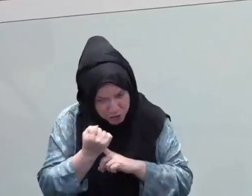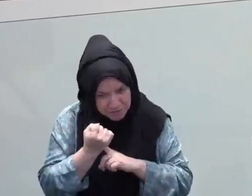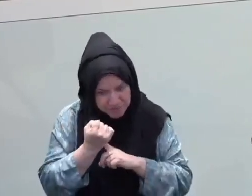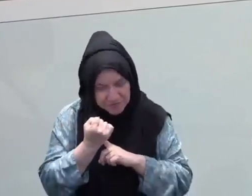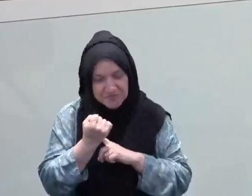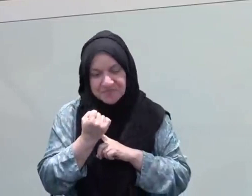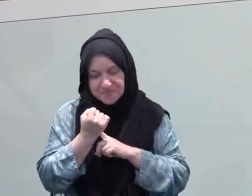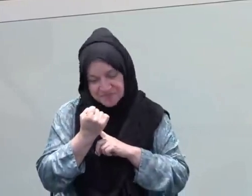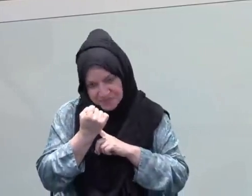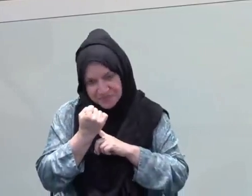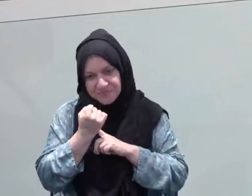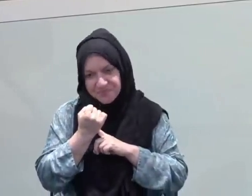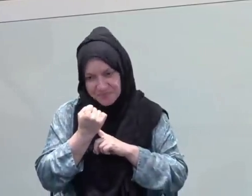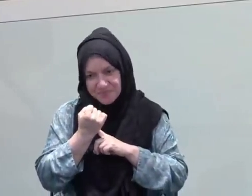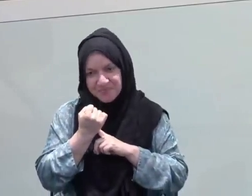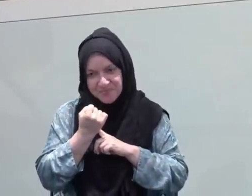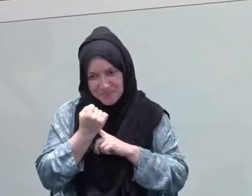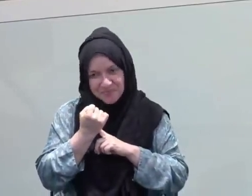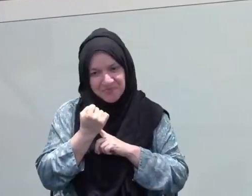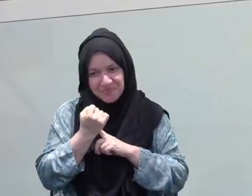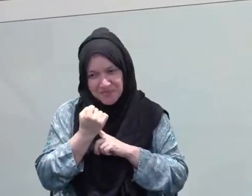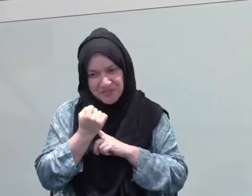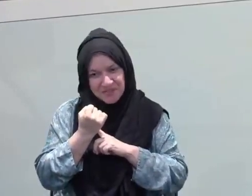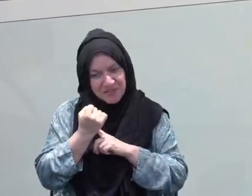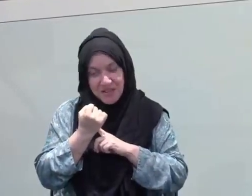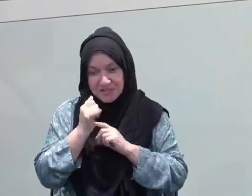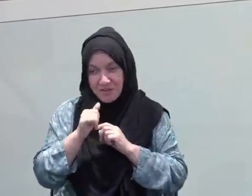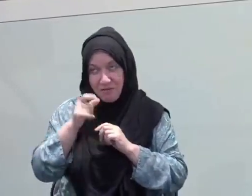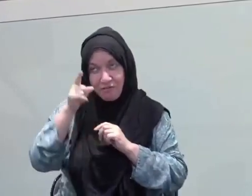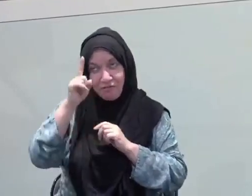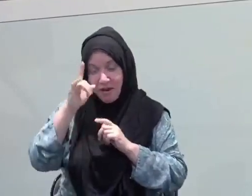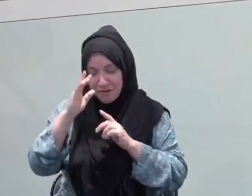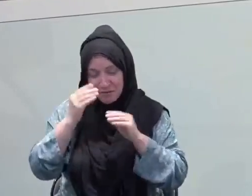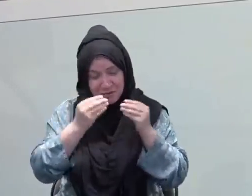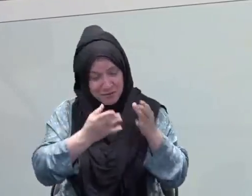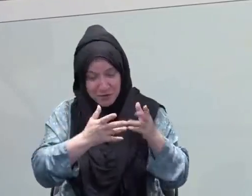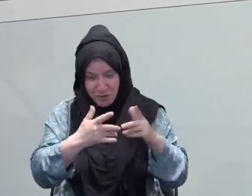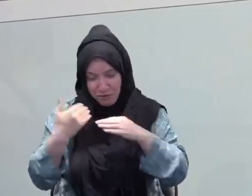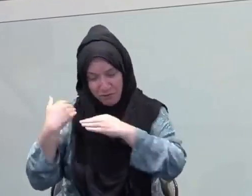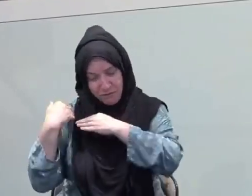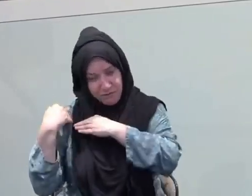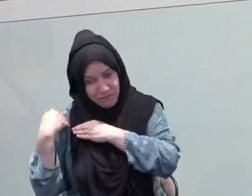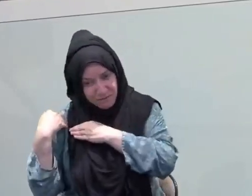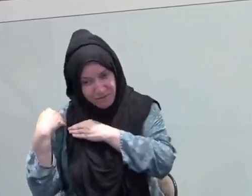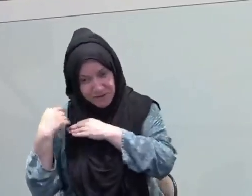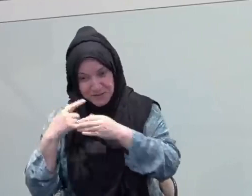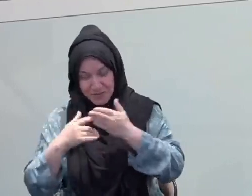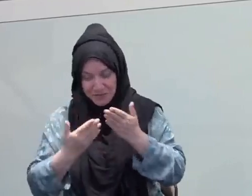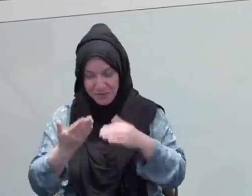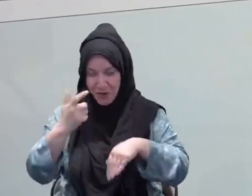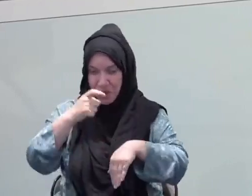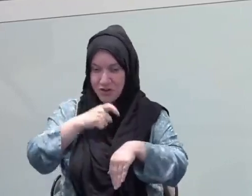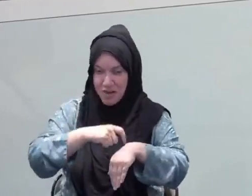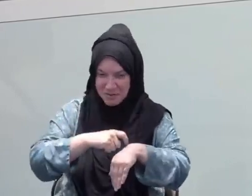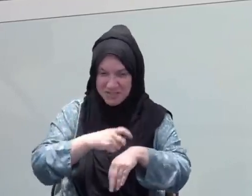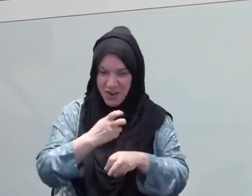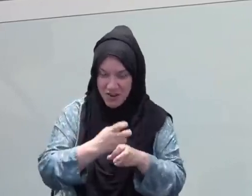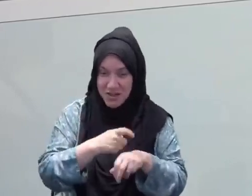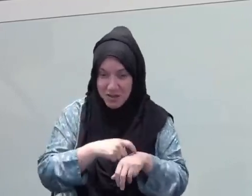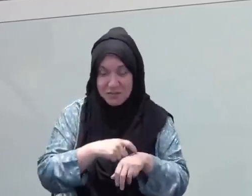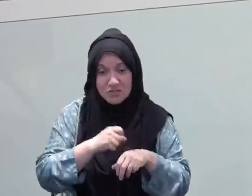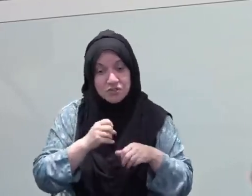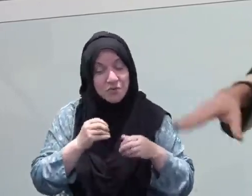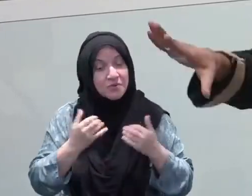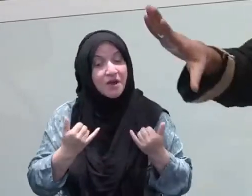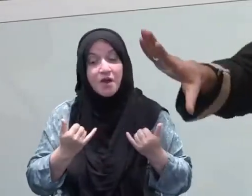has to happen now, and this is something that is punitive. Just like ma anzalna alayka al-Qur'ana li tashqa, the Qur'an was not sent down to cause you